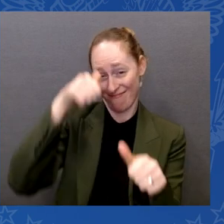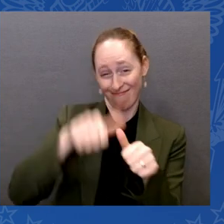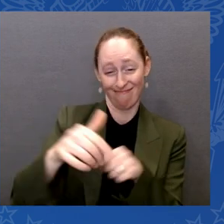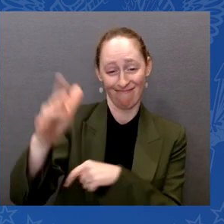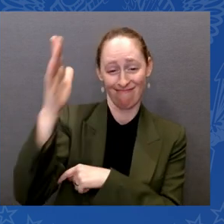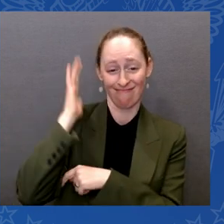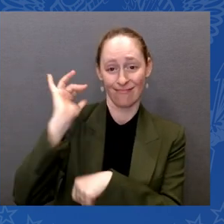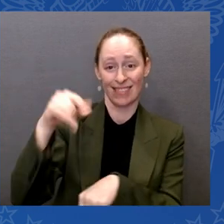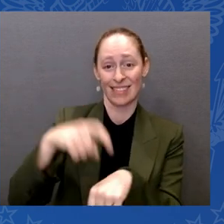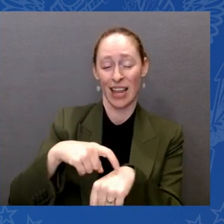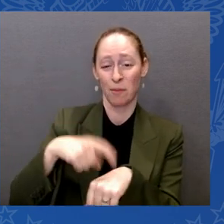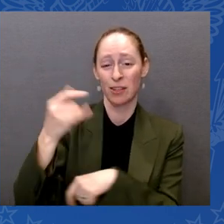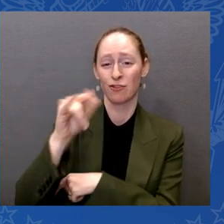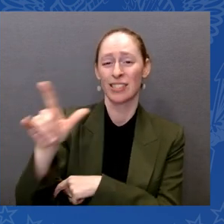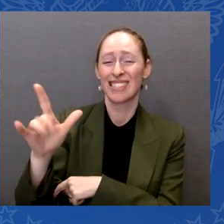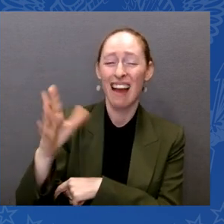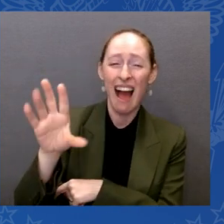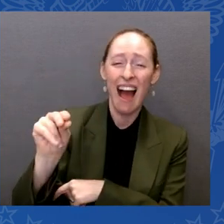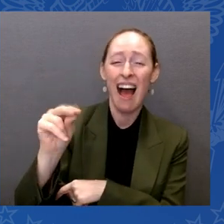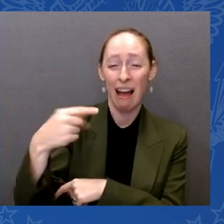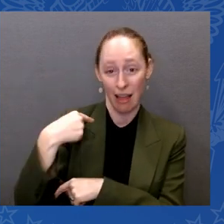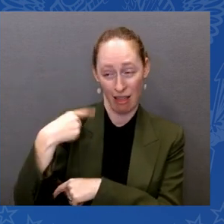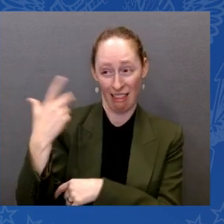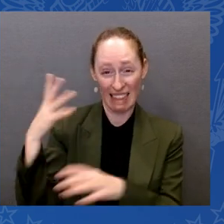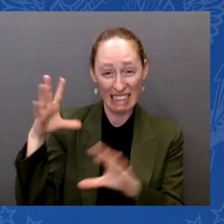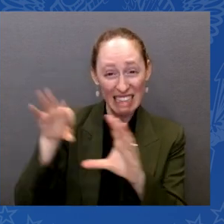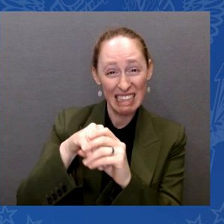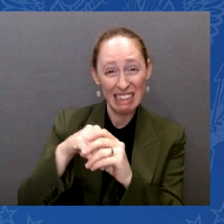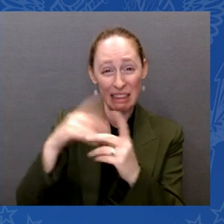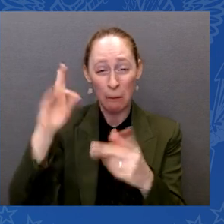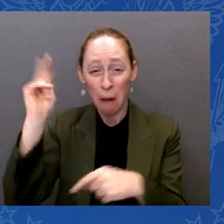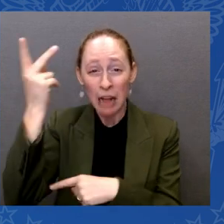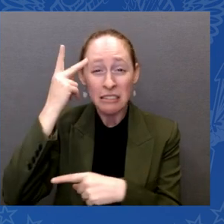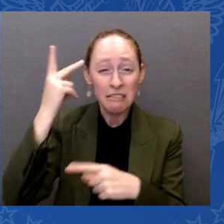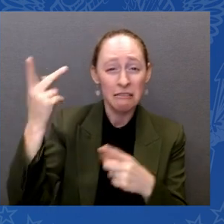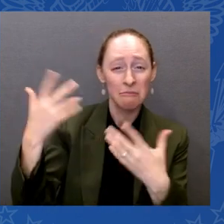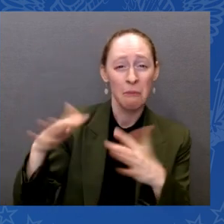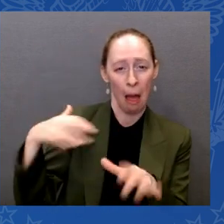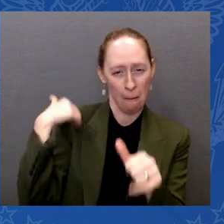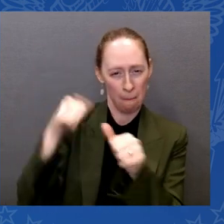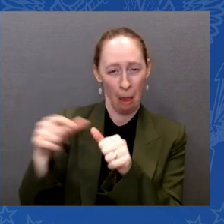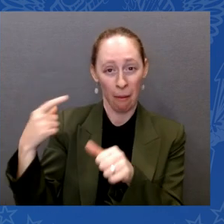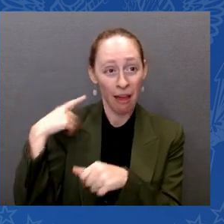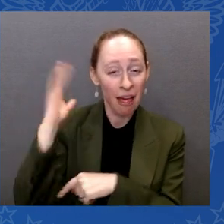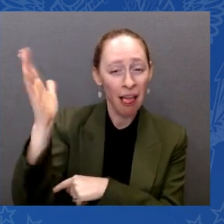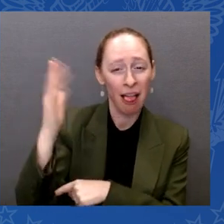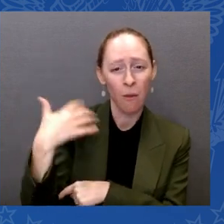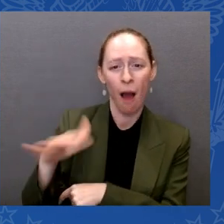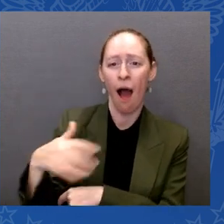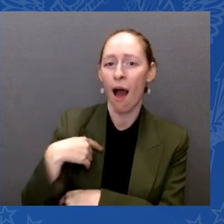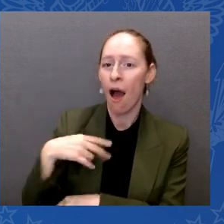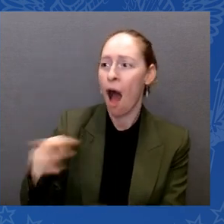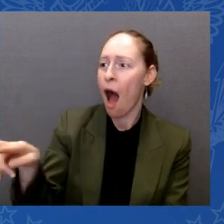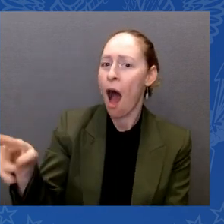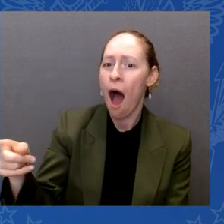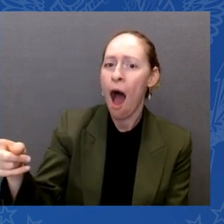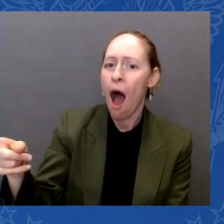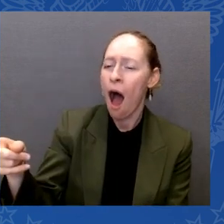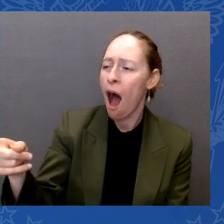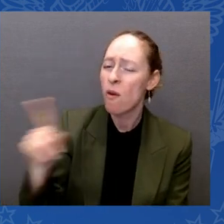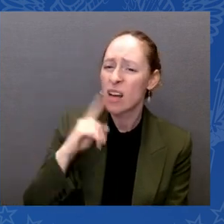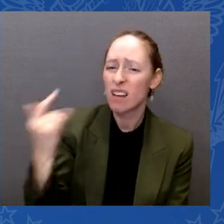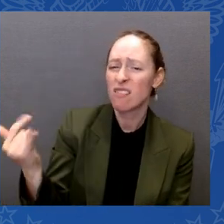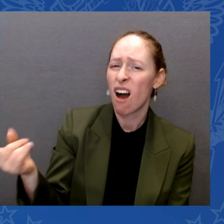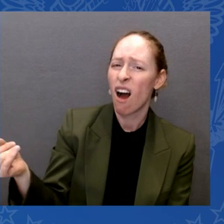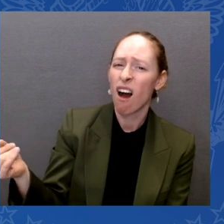the hell she said, I'm voting for her. I wonder I'm voting I'm not voting for I'm voting her. But,